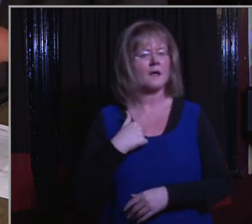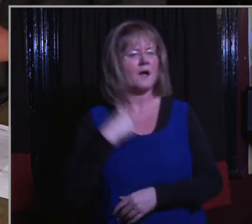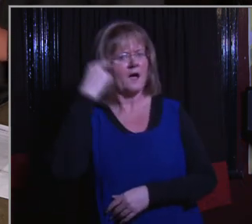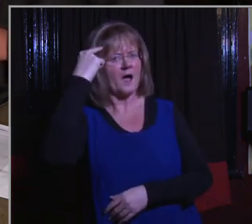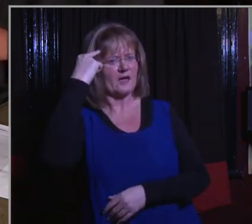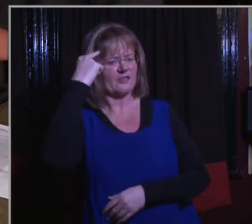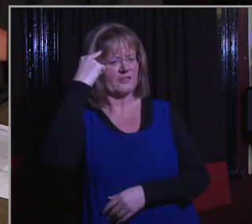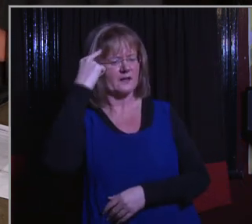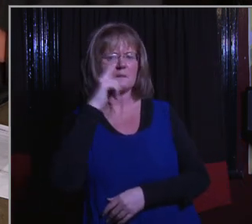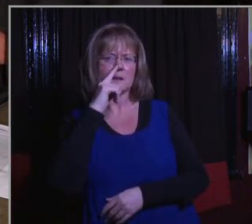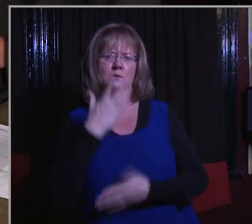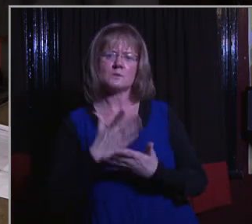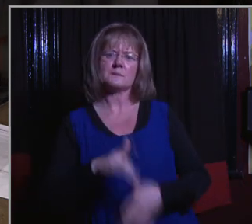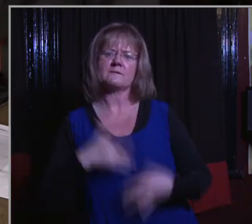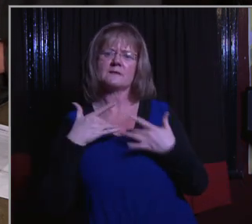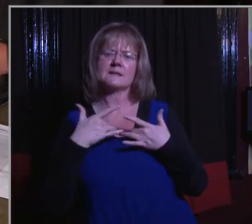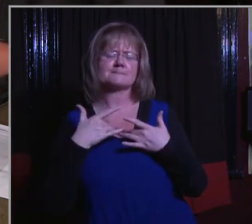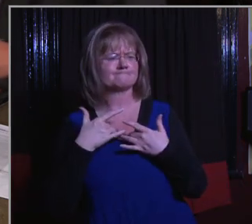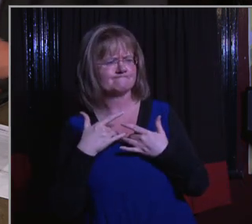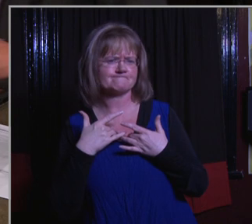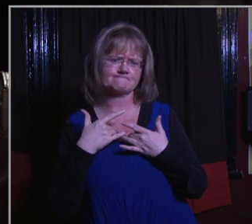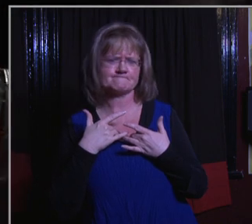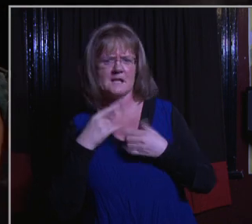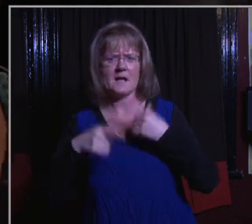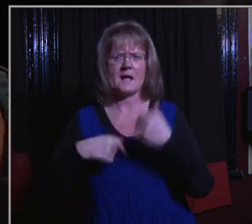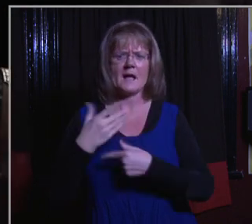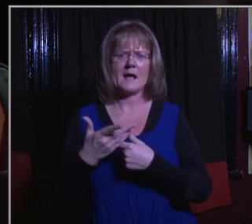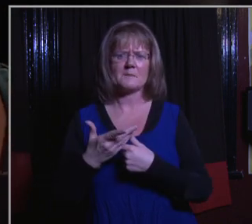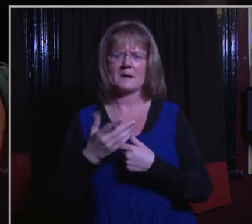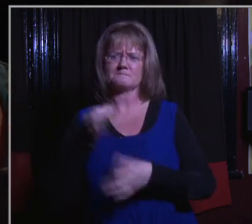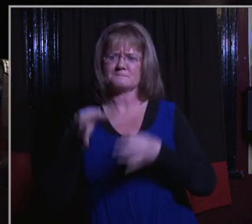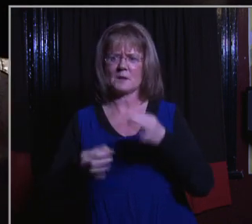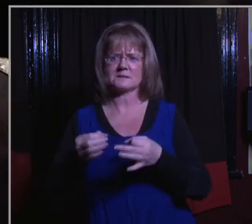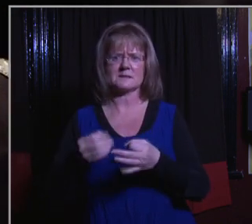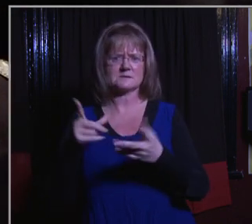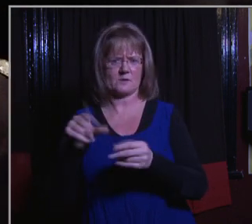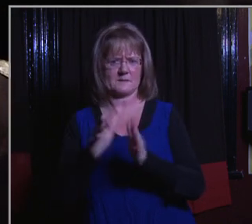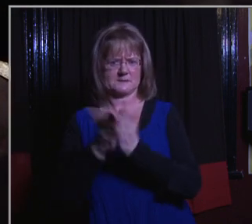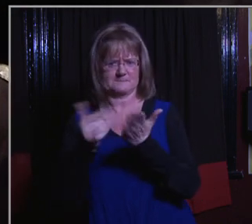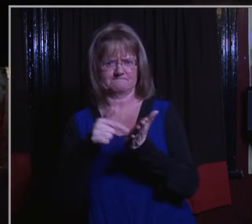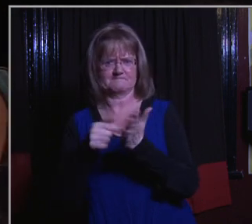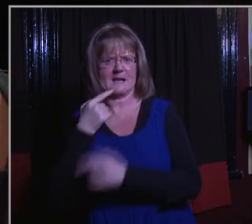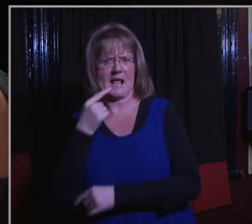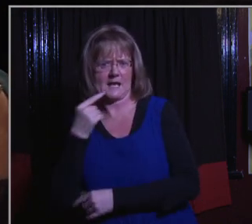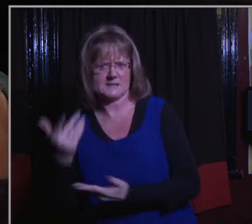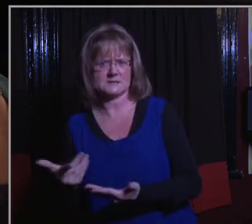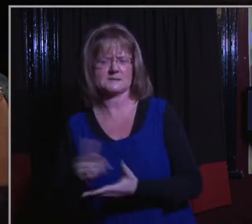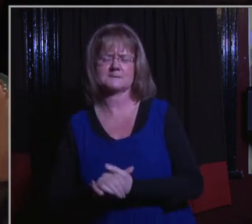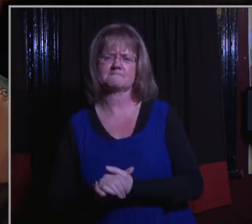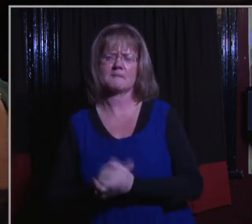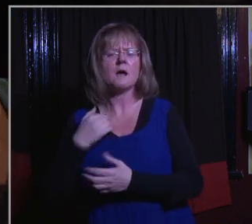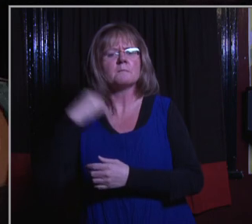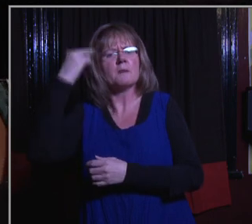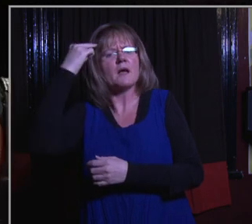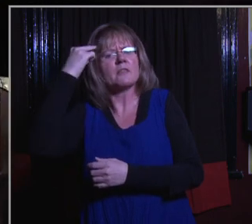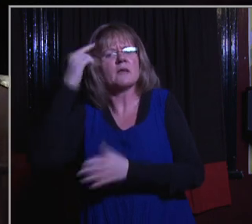people will be feeling very despondent about the nature of politics as a result of these allegations. But I think it's